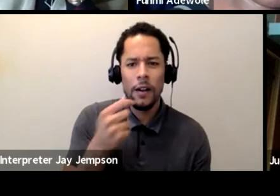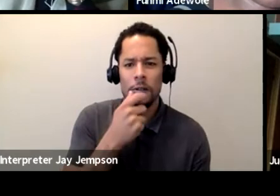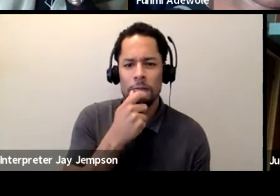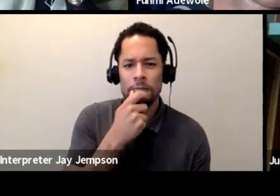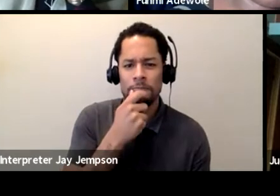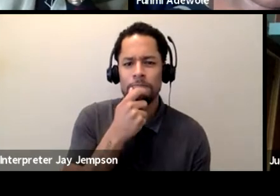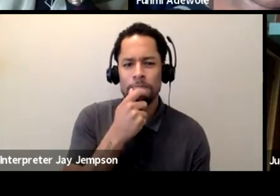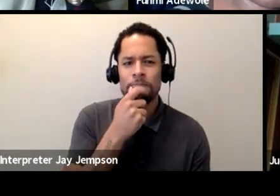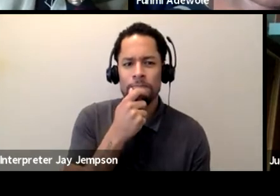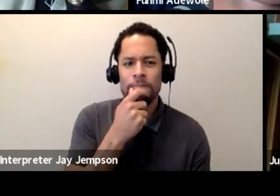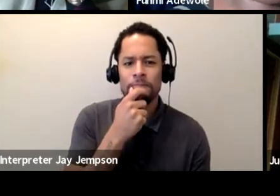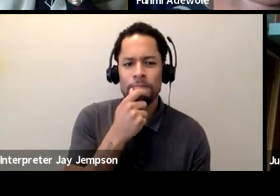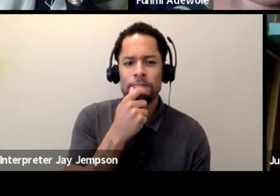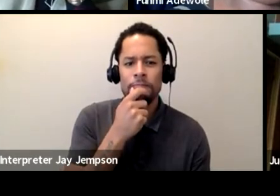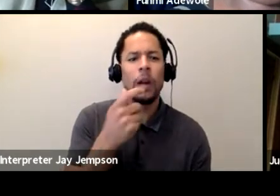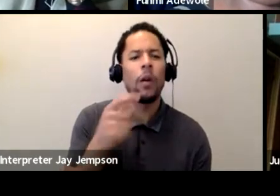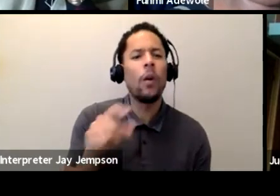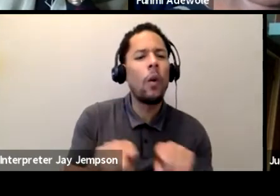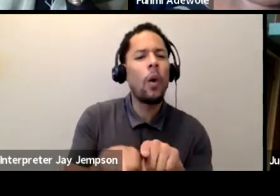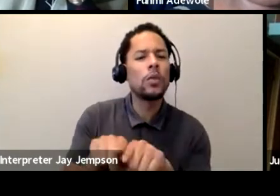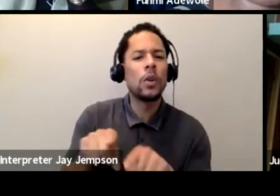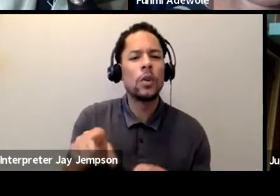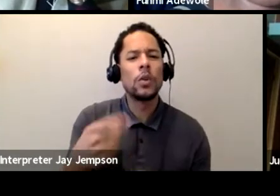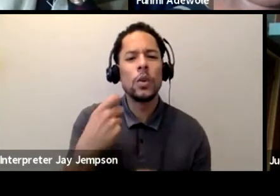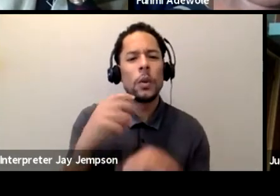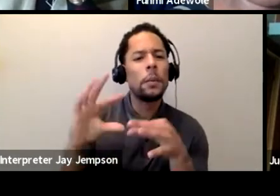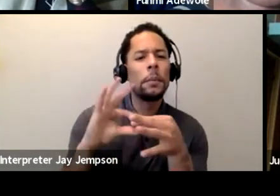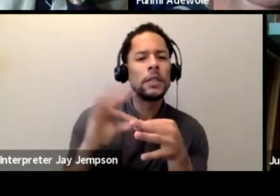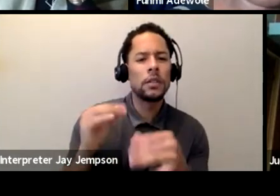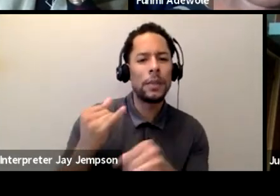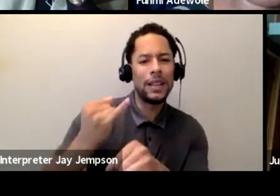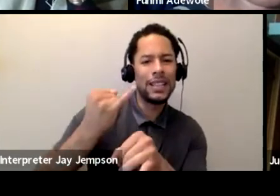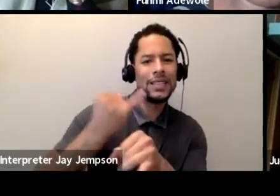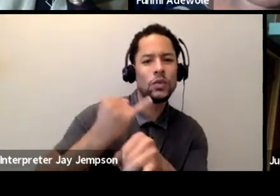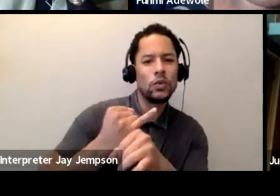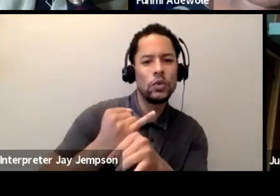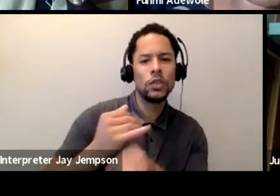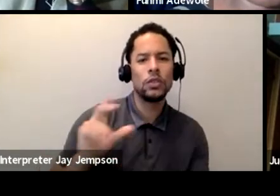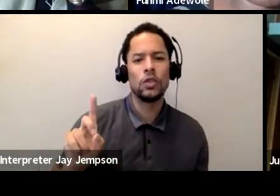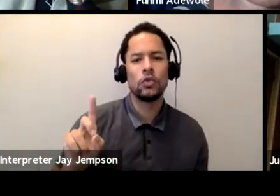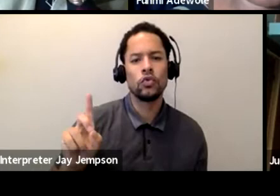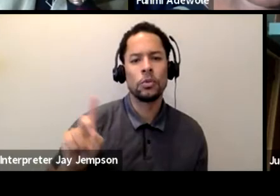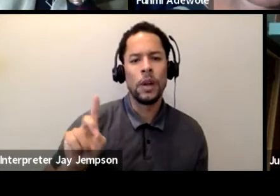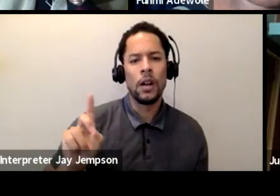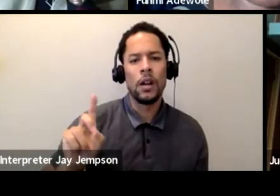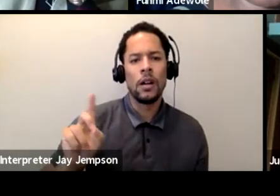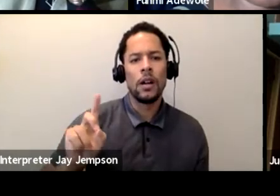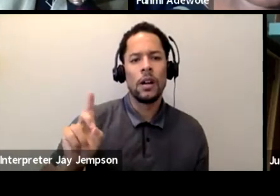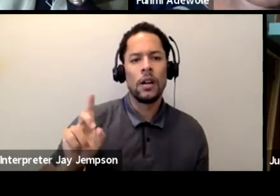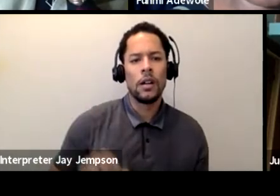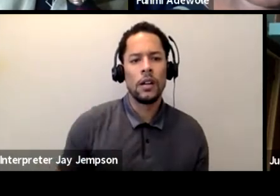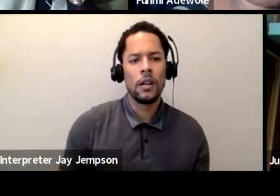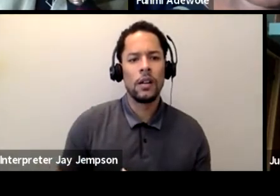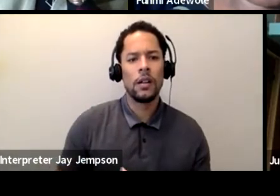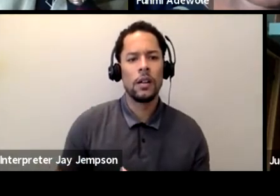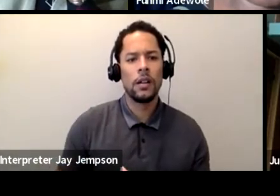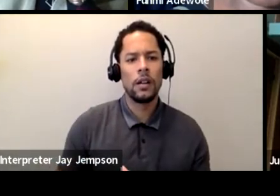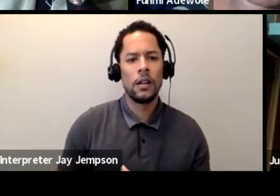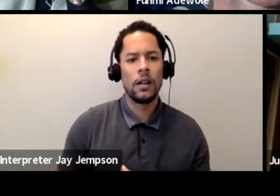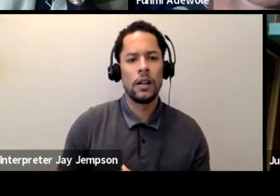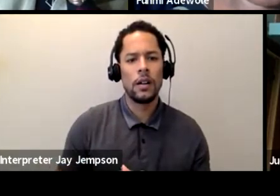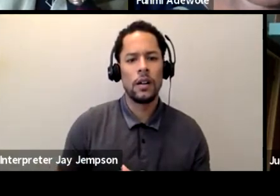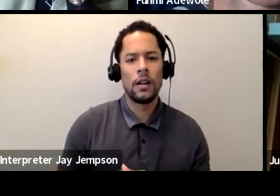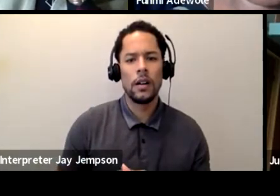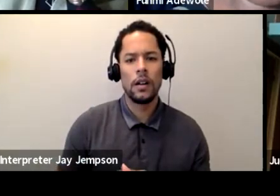talking about institutional dramatogging, which you also had experience about, and you've had experience with, how do you go about all of